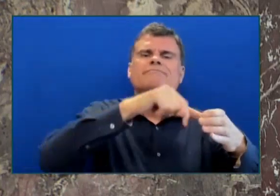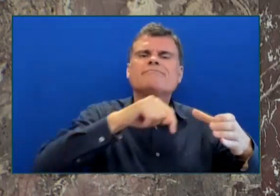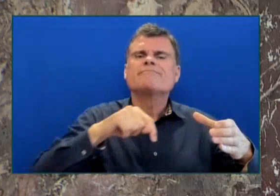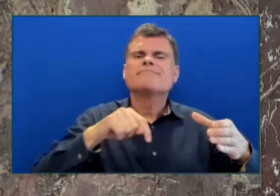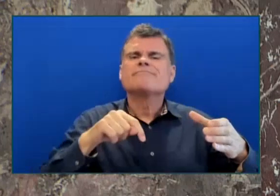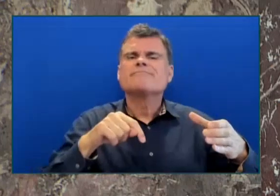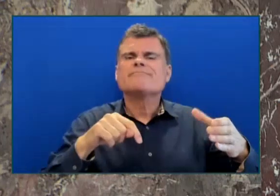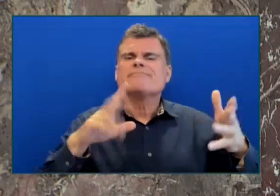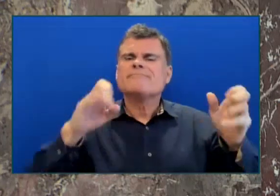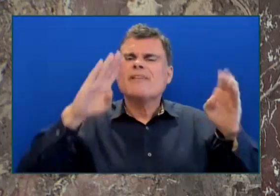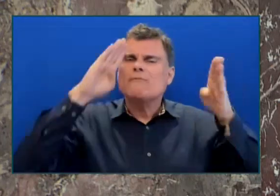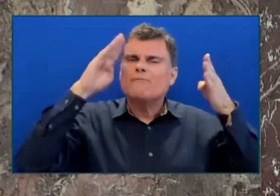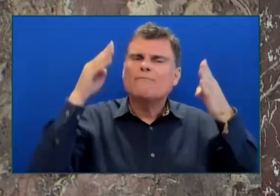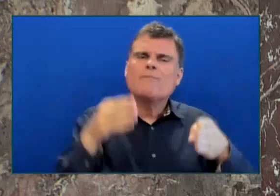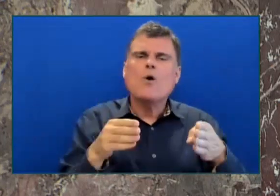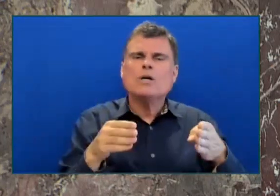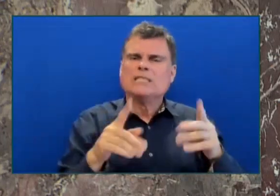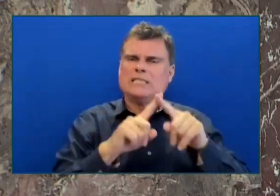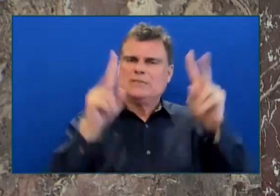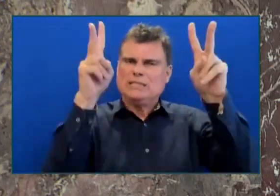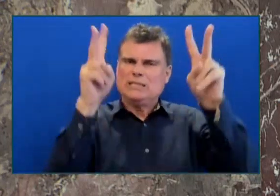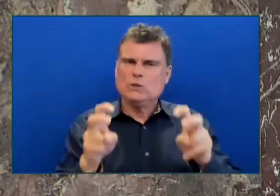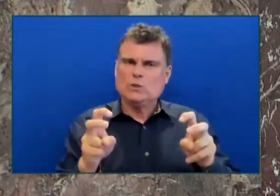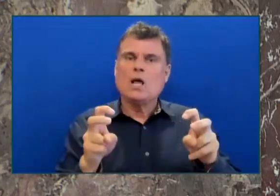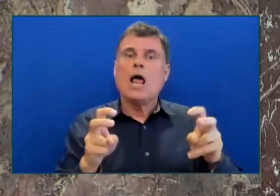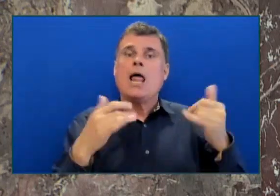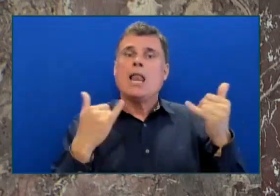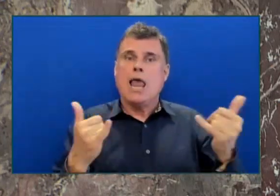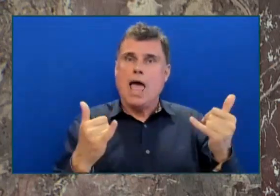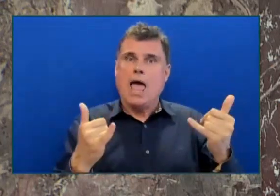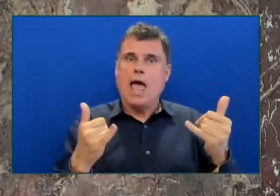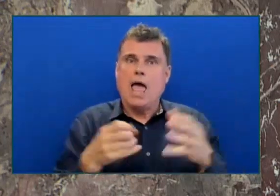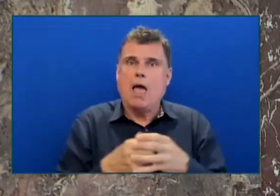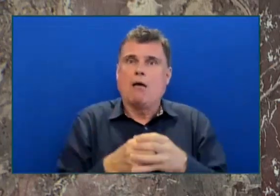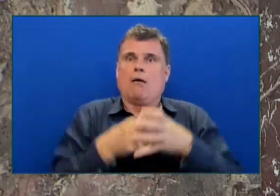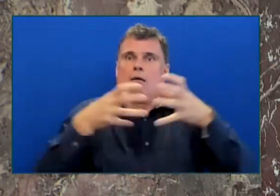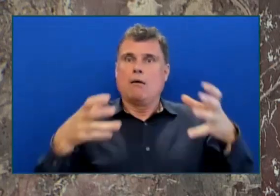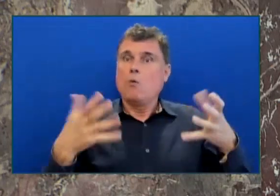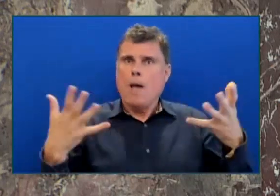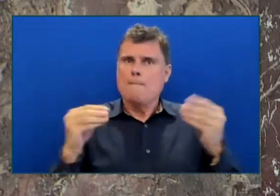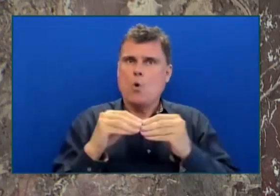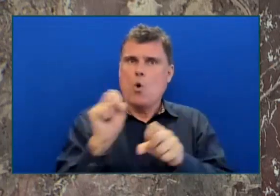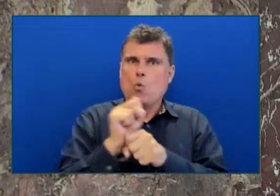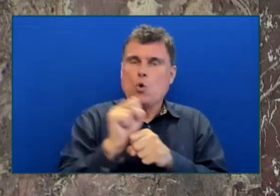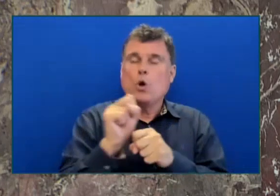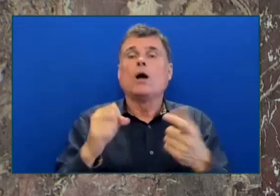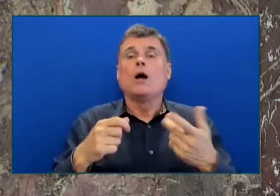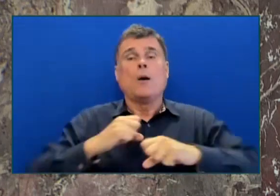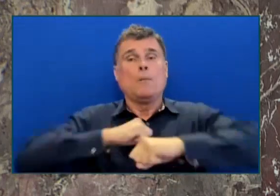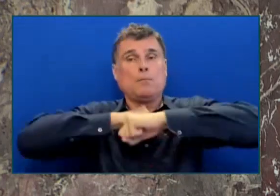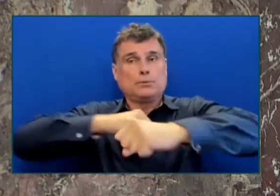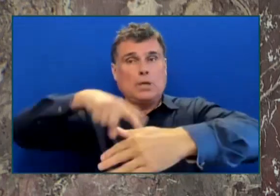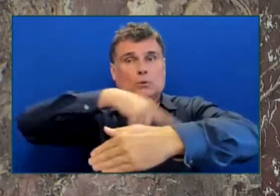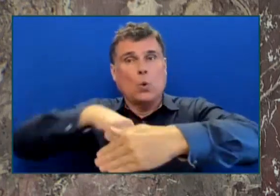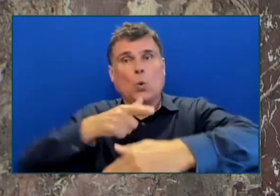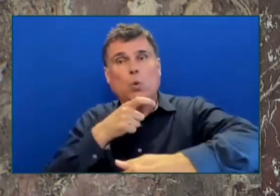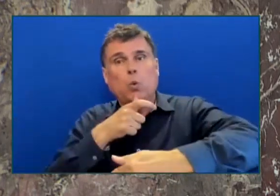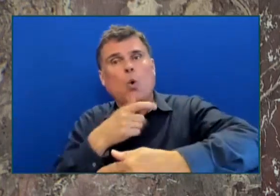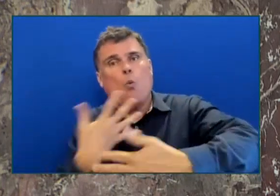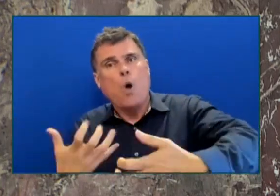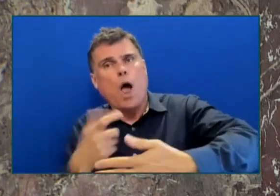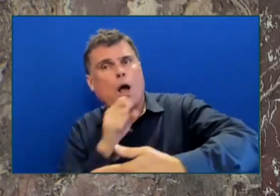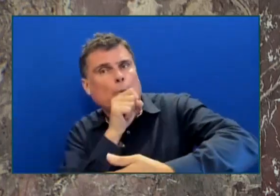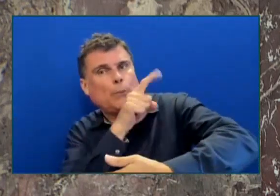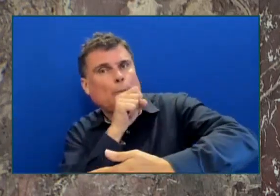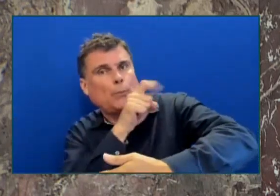legislation To make sure that whistleblowers are protected And integrity and public trust in government